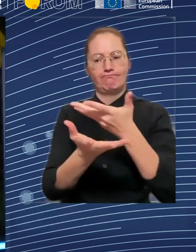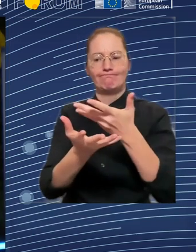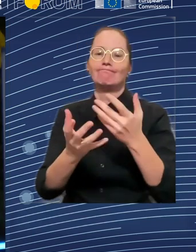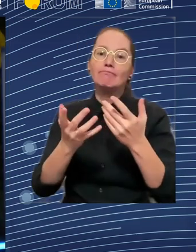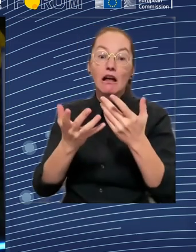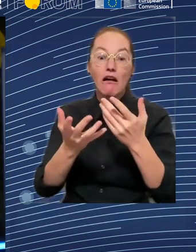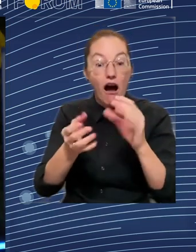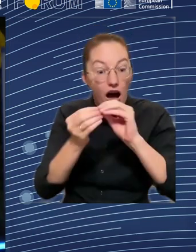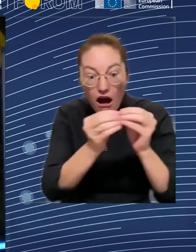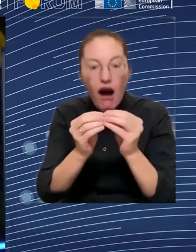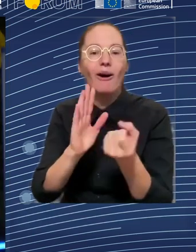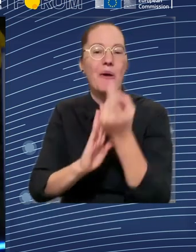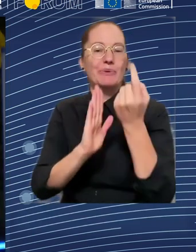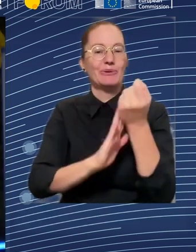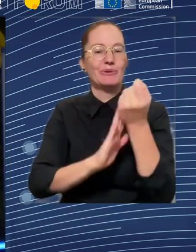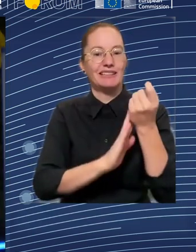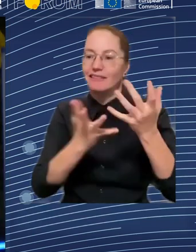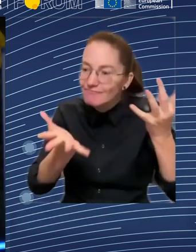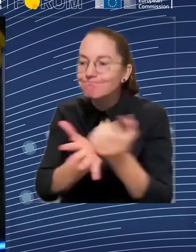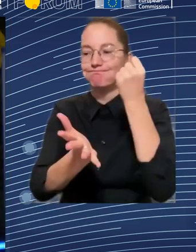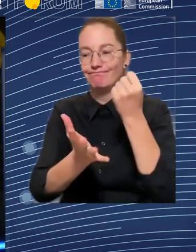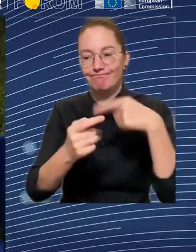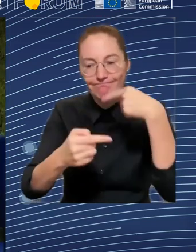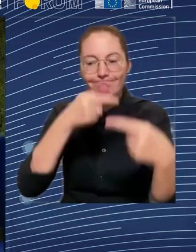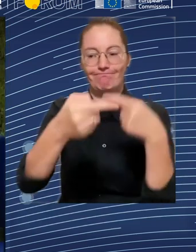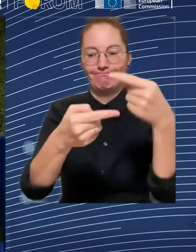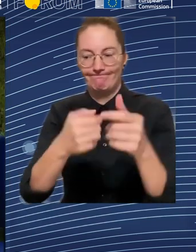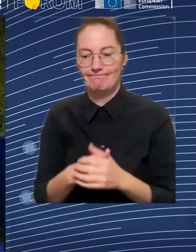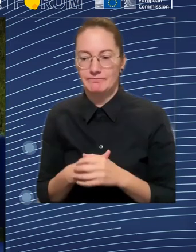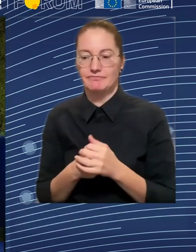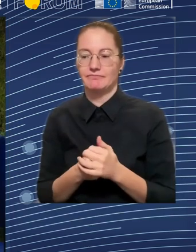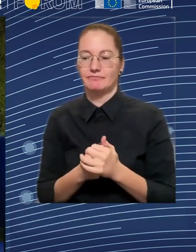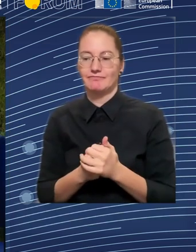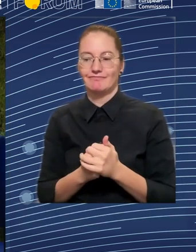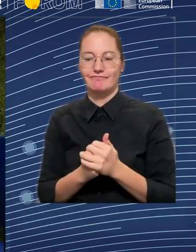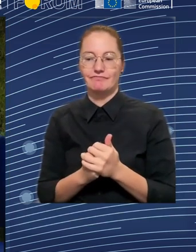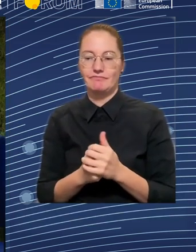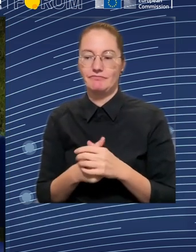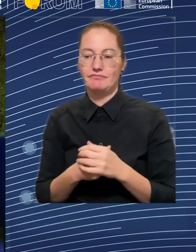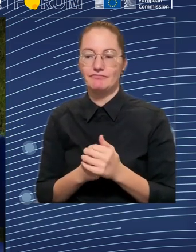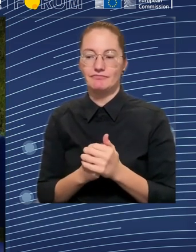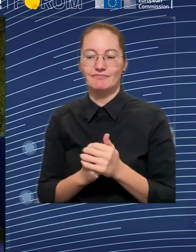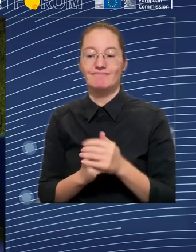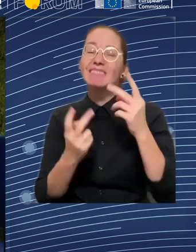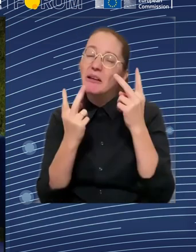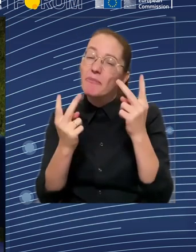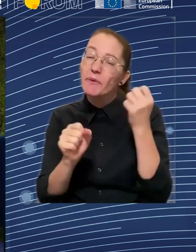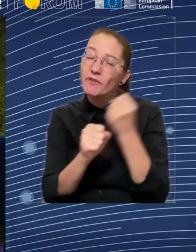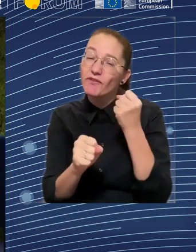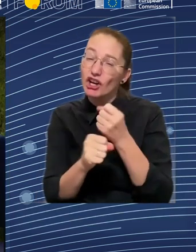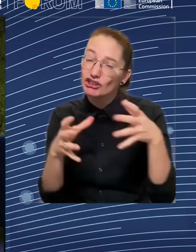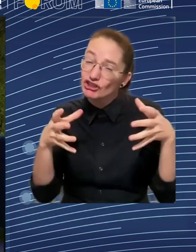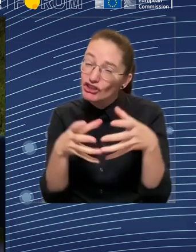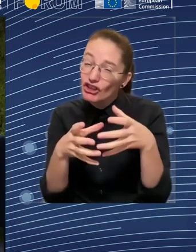aspects because we need evidence-based policies in order to convince our citizens